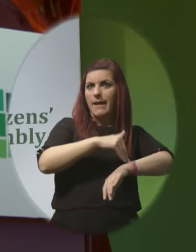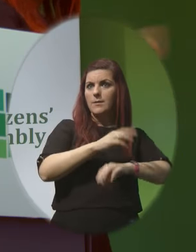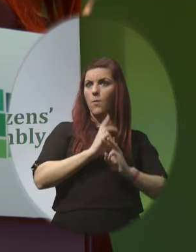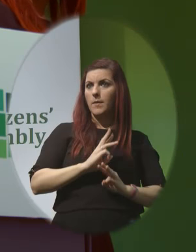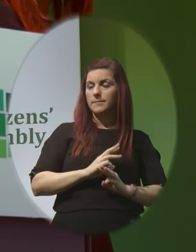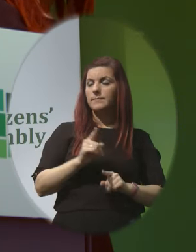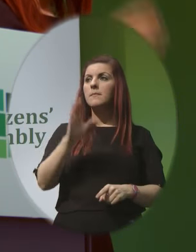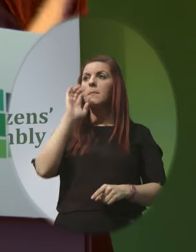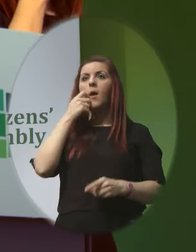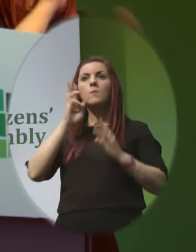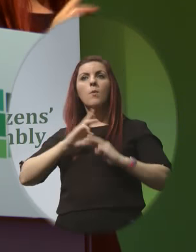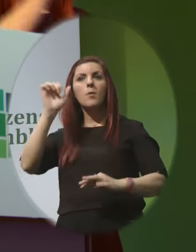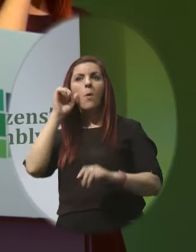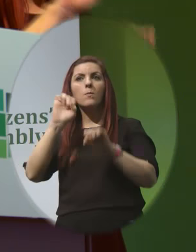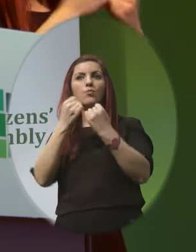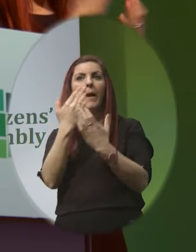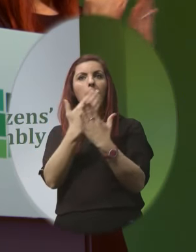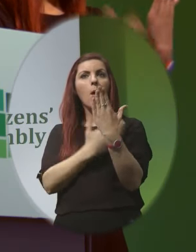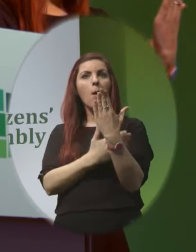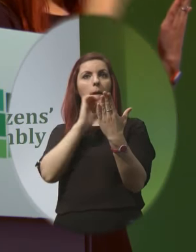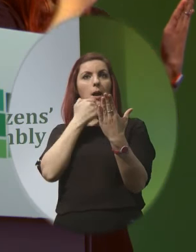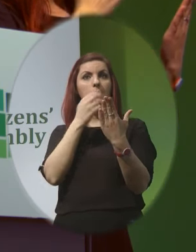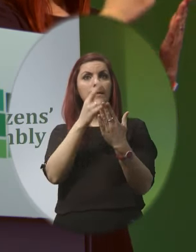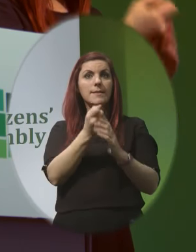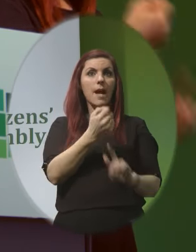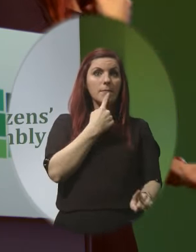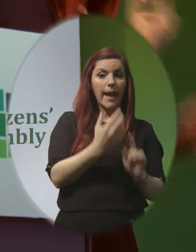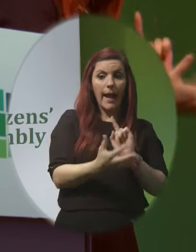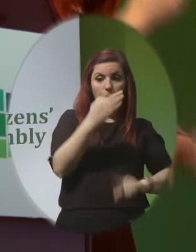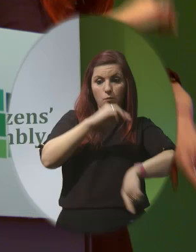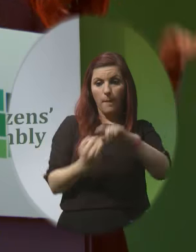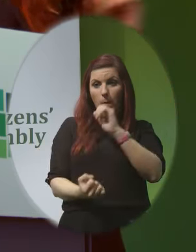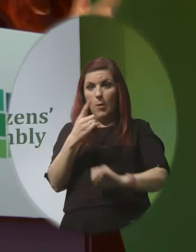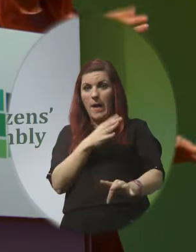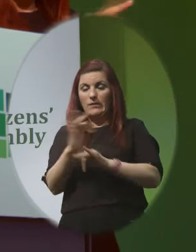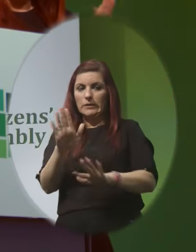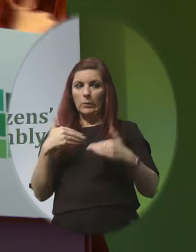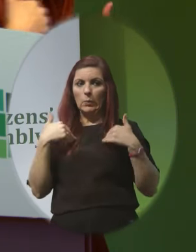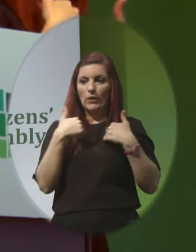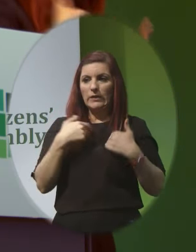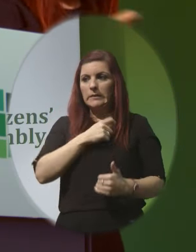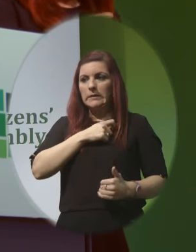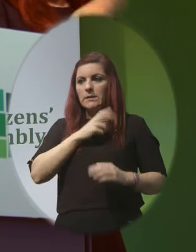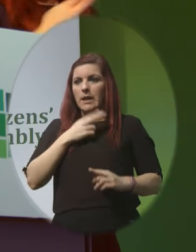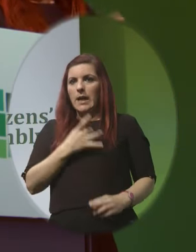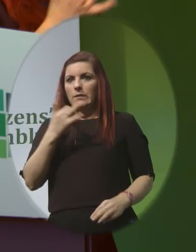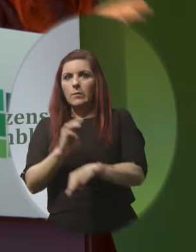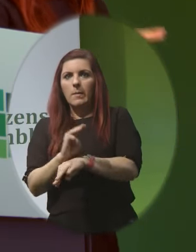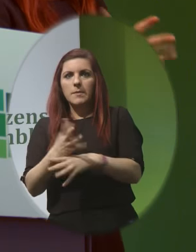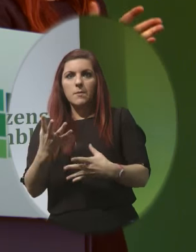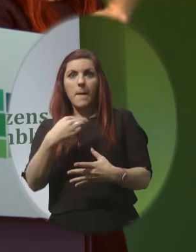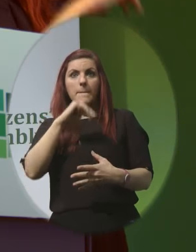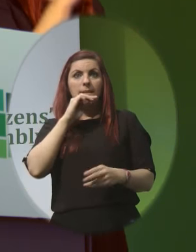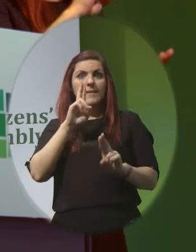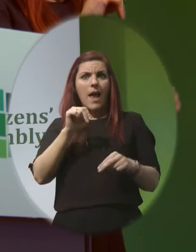breaking the law by taking this they are fearful of seeking help when problems arise and this causes at the very least anxiety and at worst